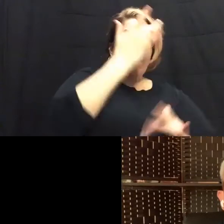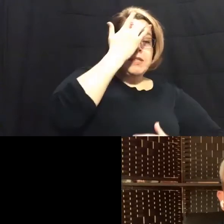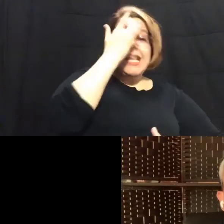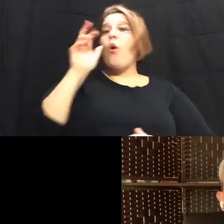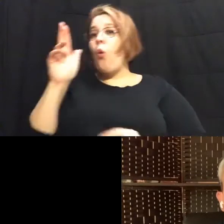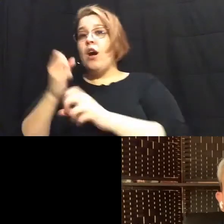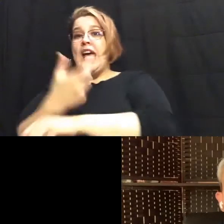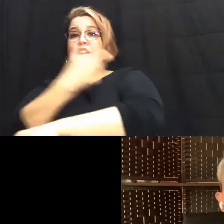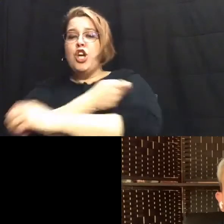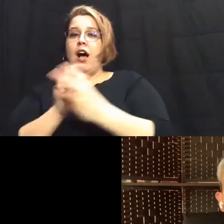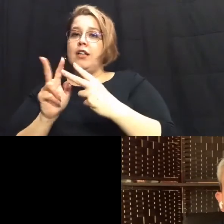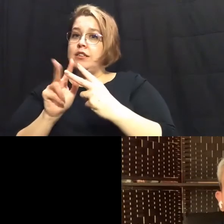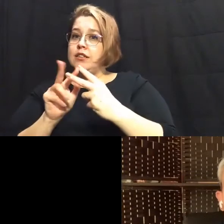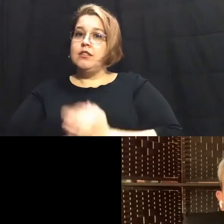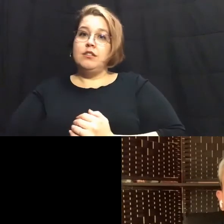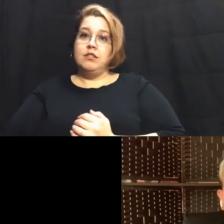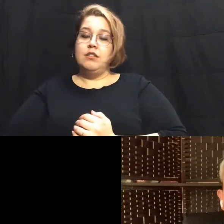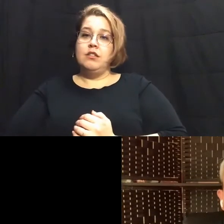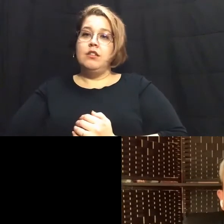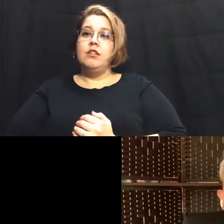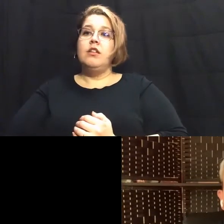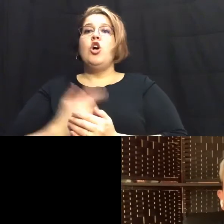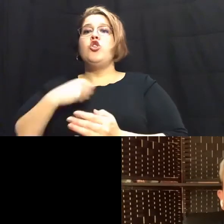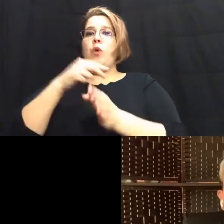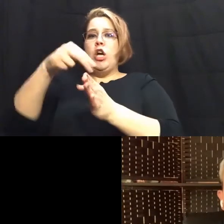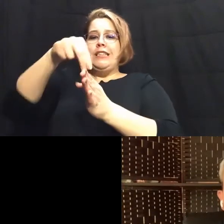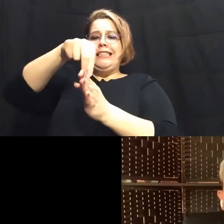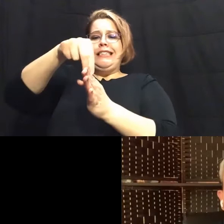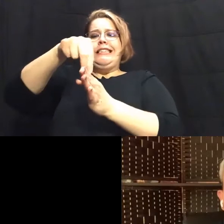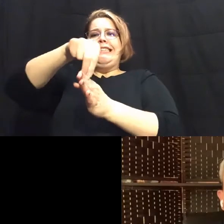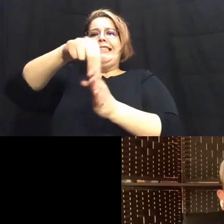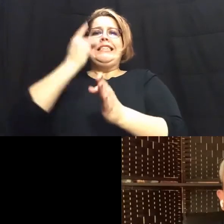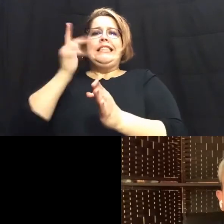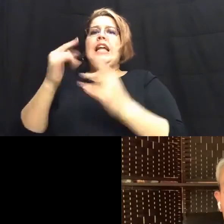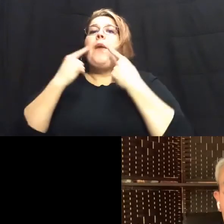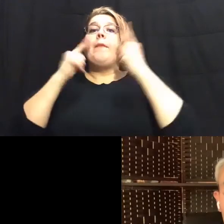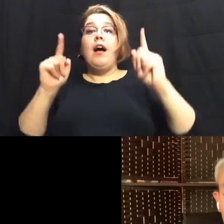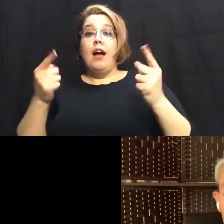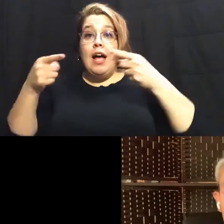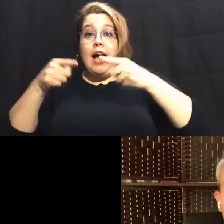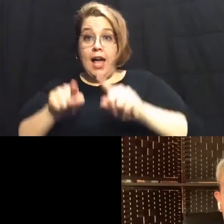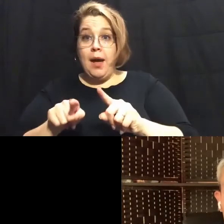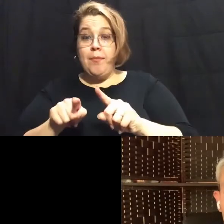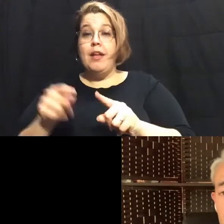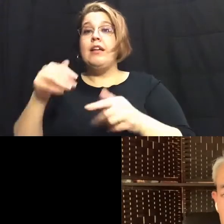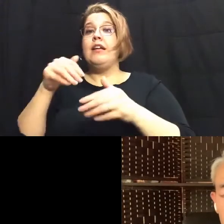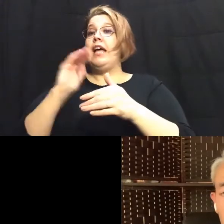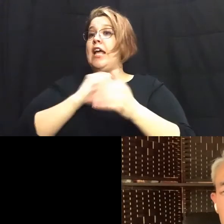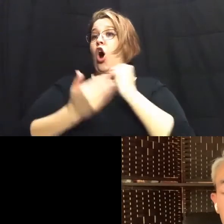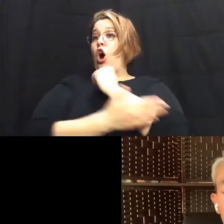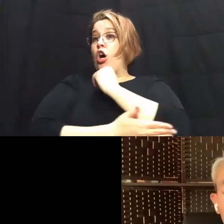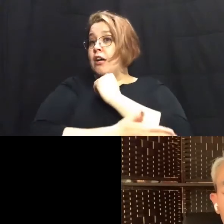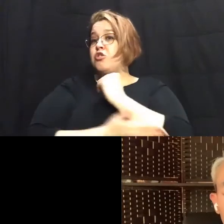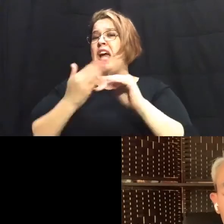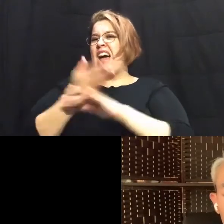so um we are on the cusp of seeing herd immunity in our our on our country over the next several